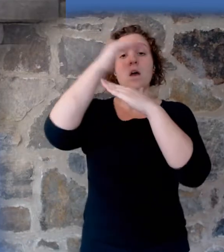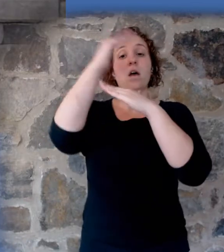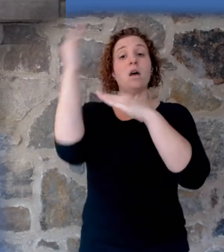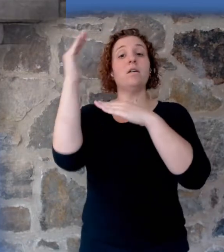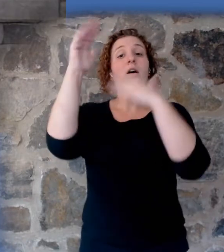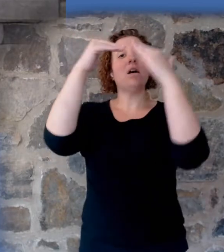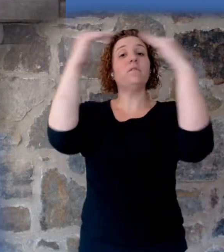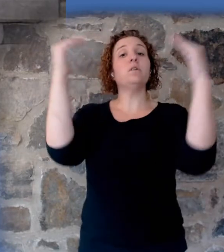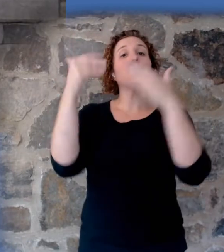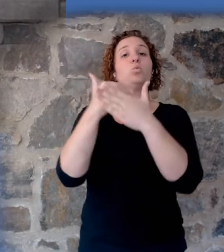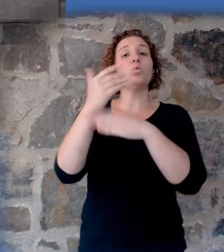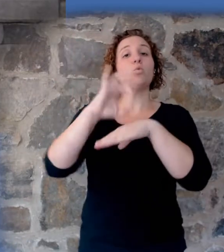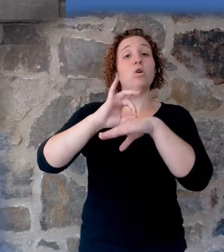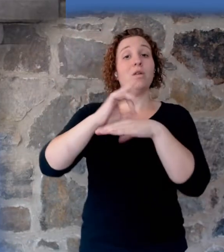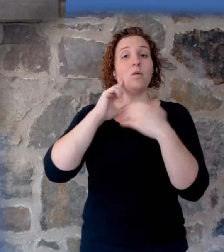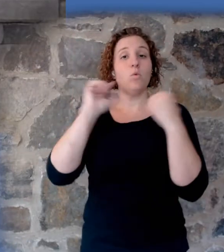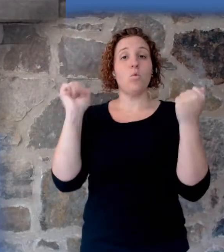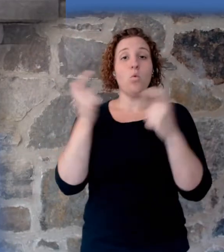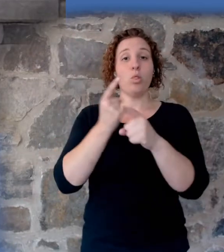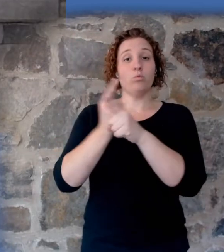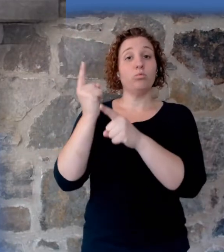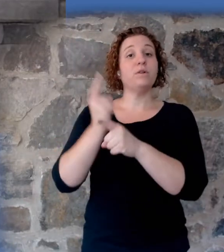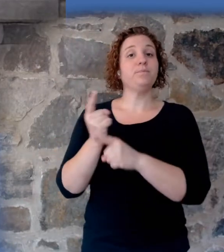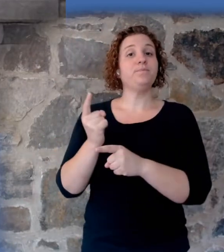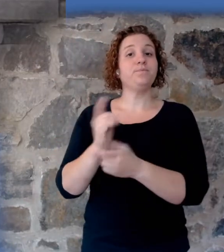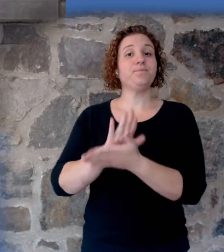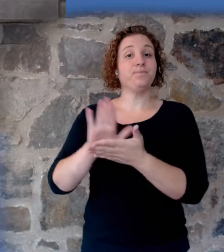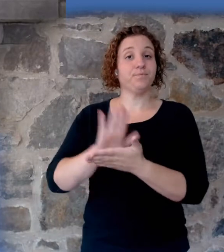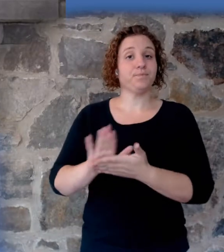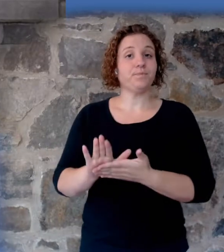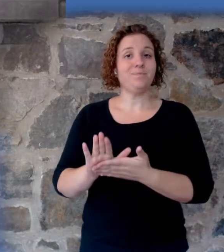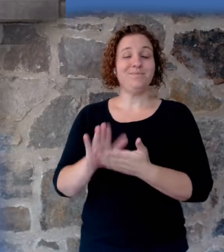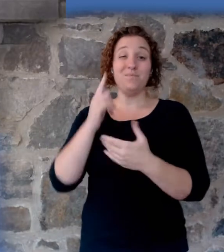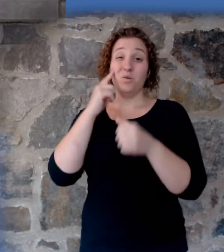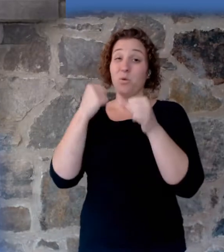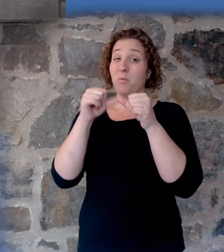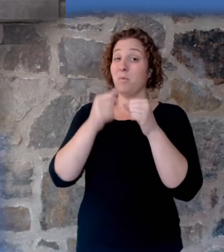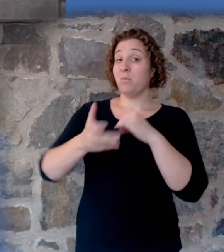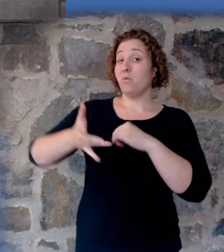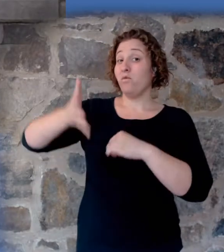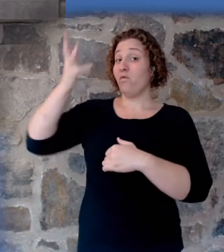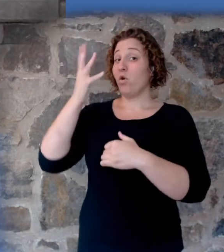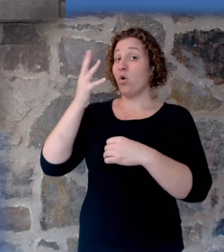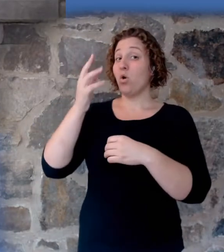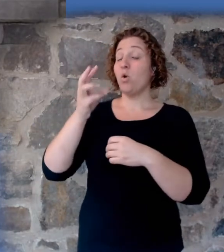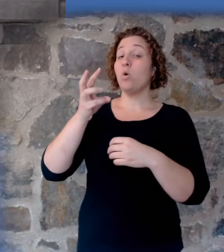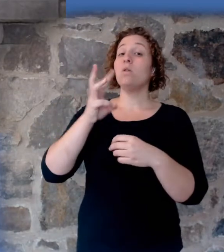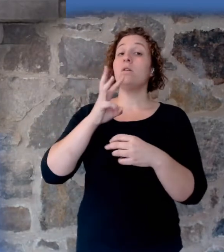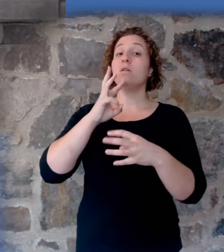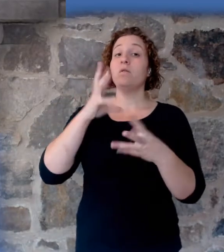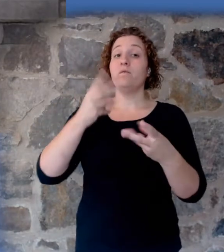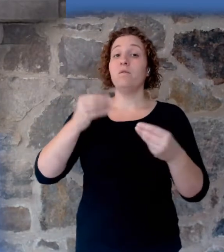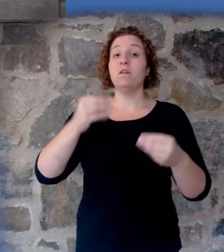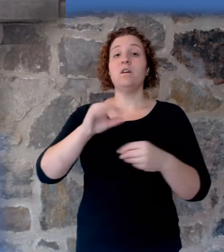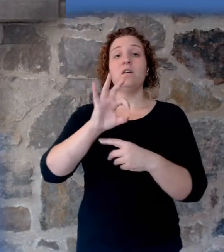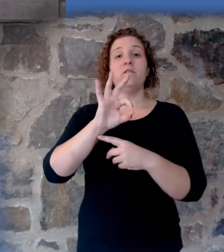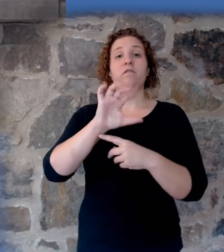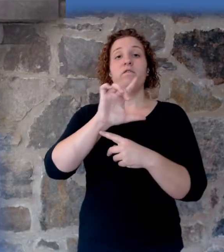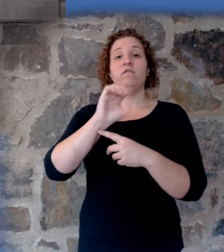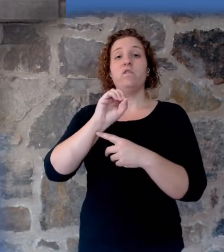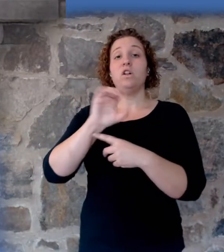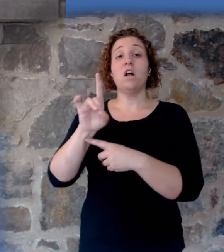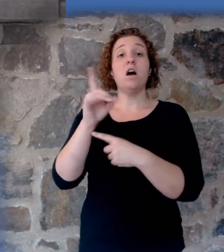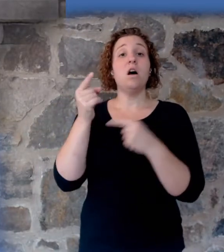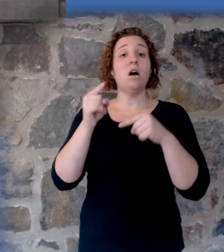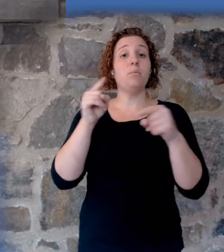is saying, as assuredly as there was a global flood, which there should be evidence for, so most assuredly there will again